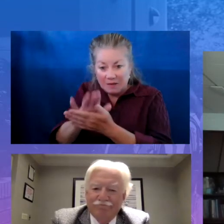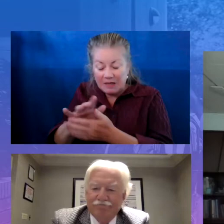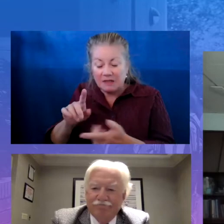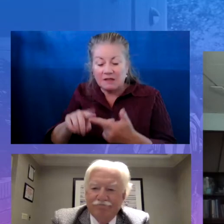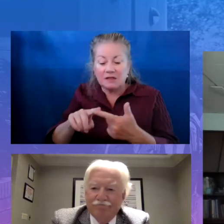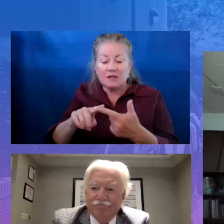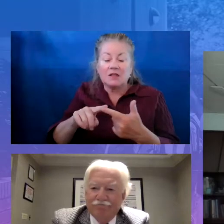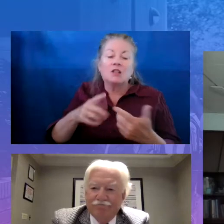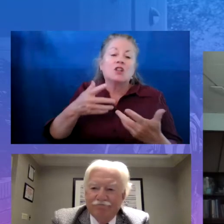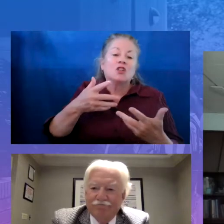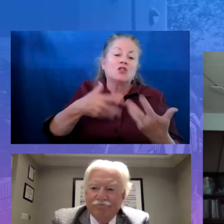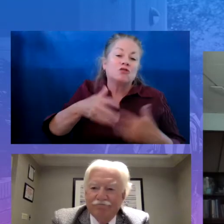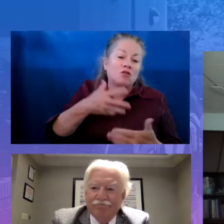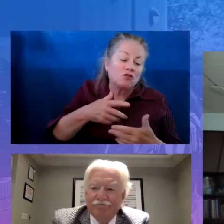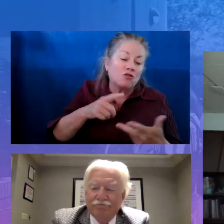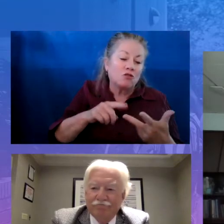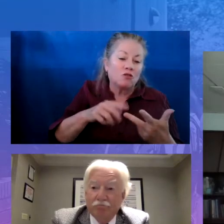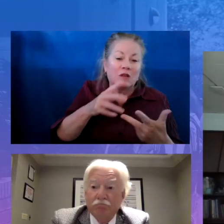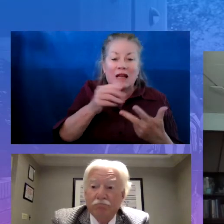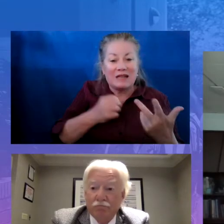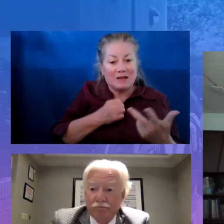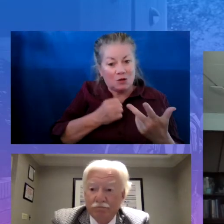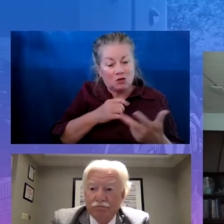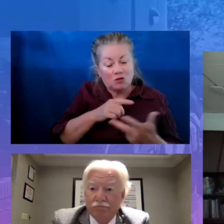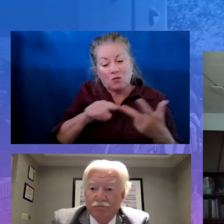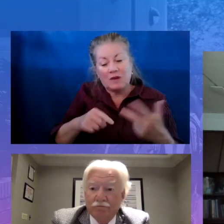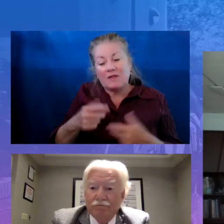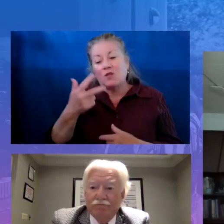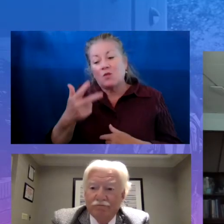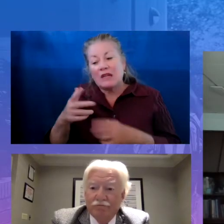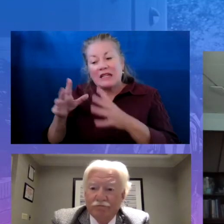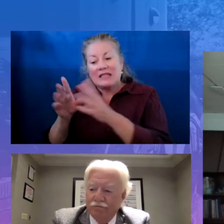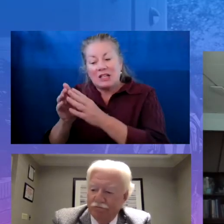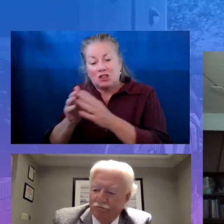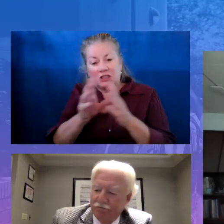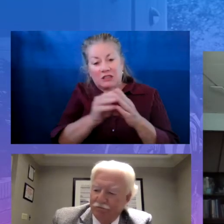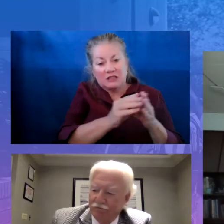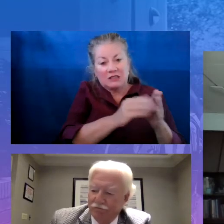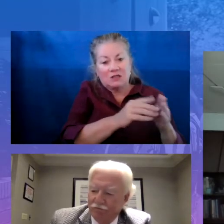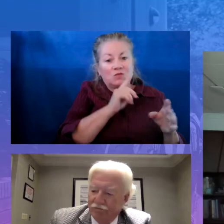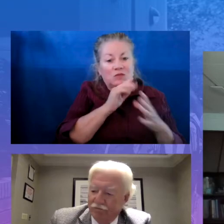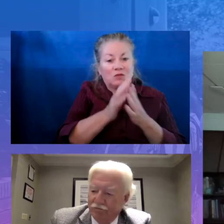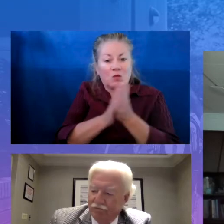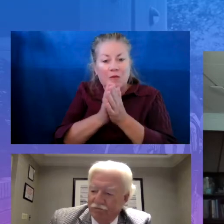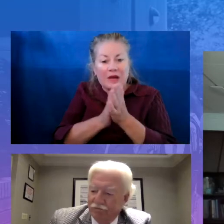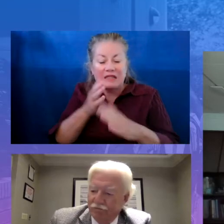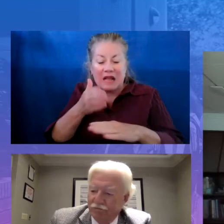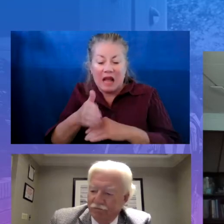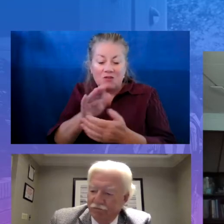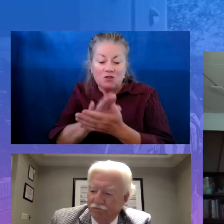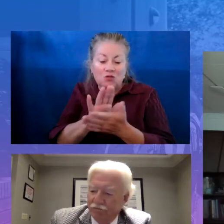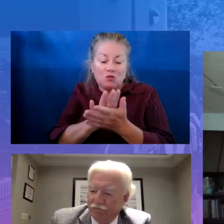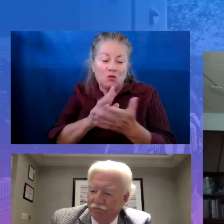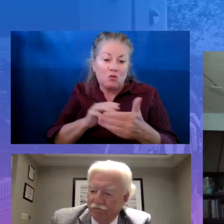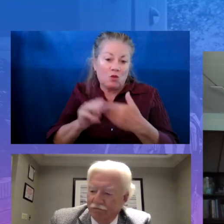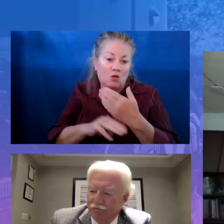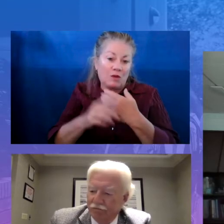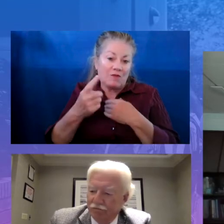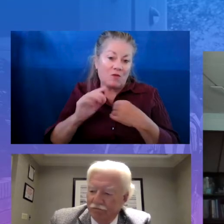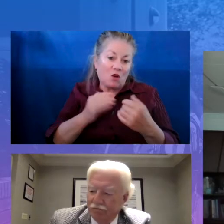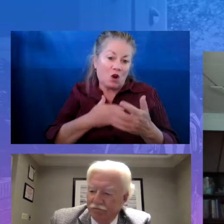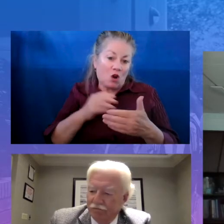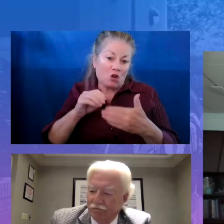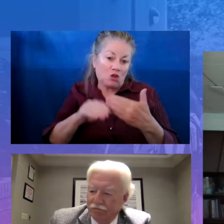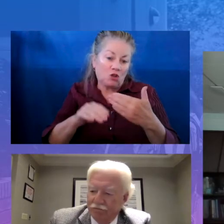three sessions of really robust after-school programming for our students that are taught by our